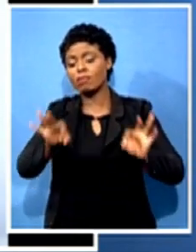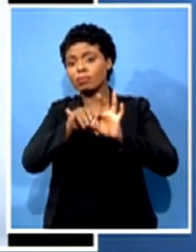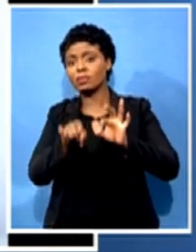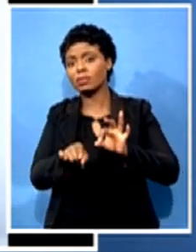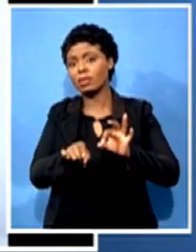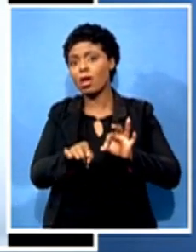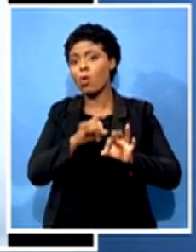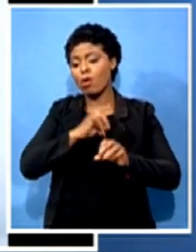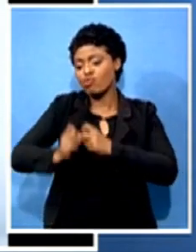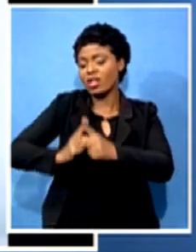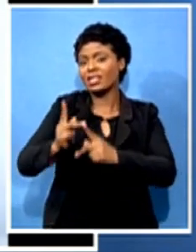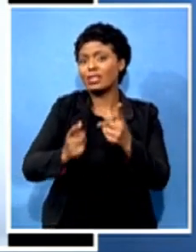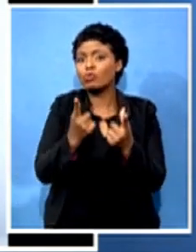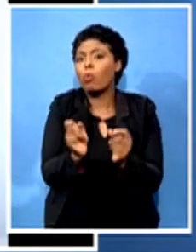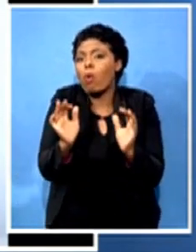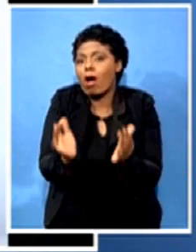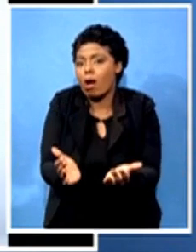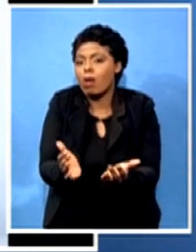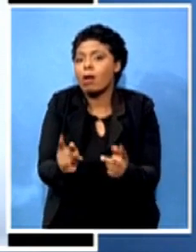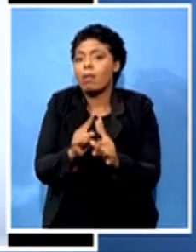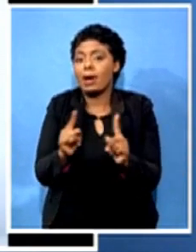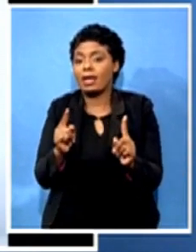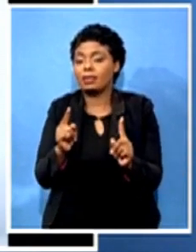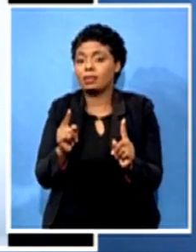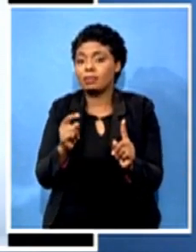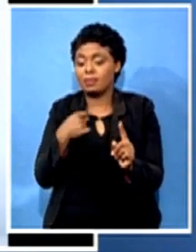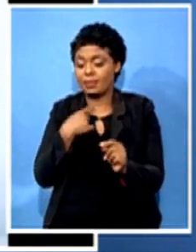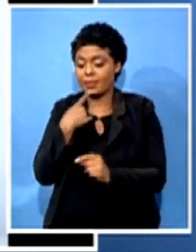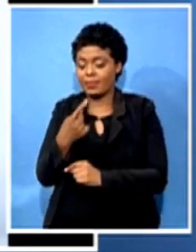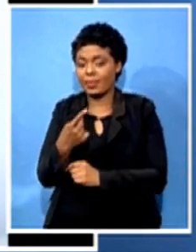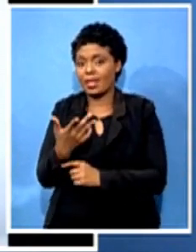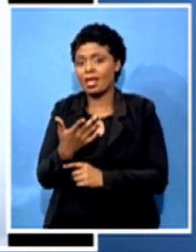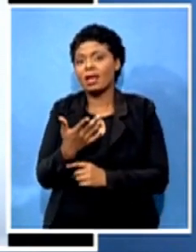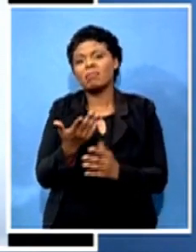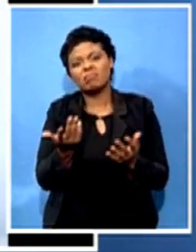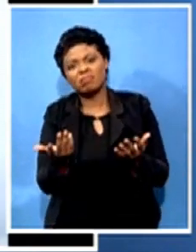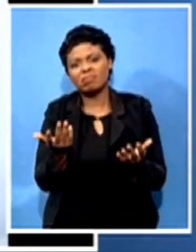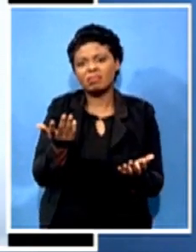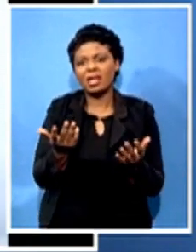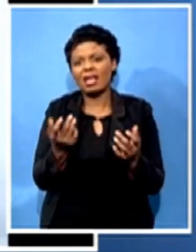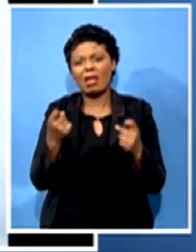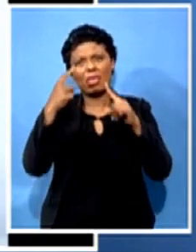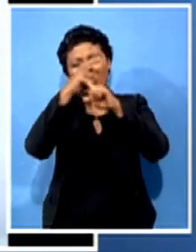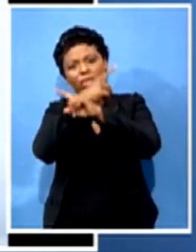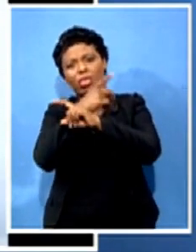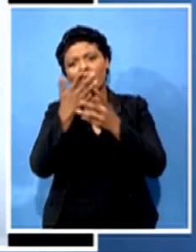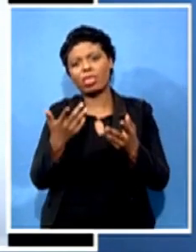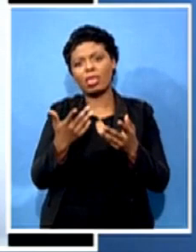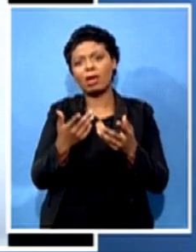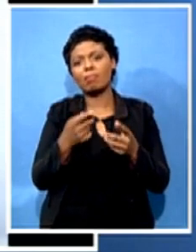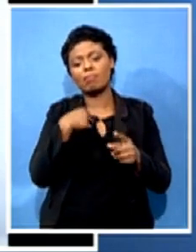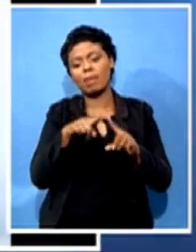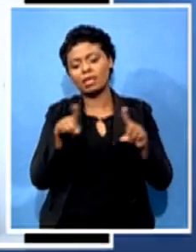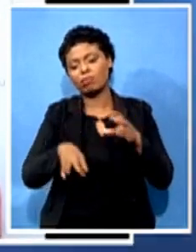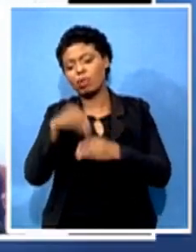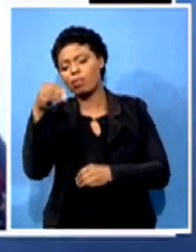with that said, you know, there are mixed outcomes, you know, that came from the study, both from a positive and from a negative perspective. Well, talk to